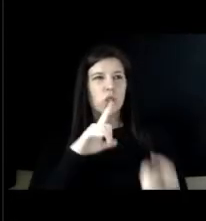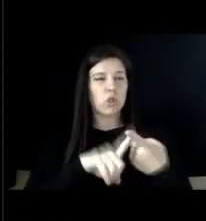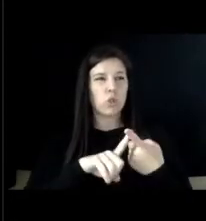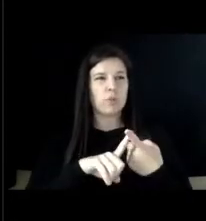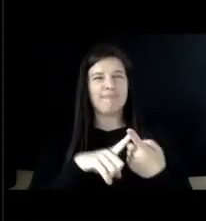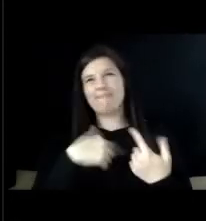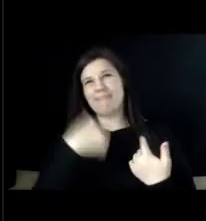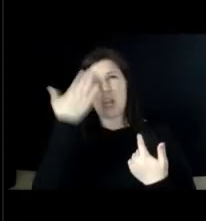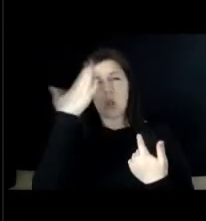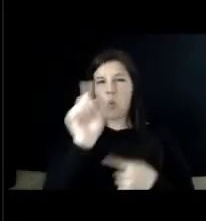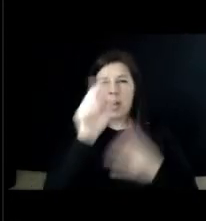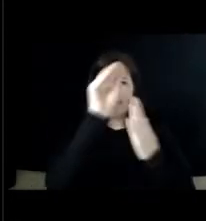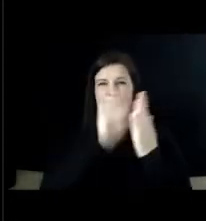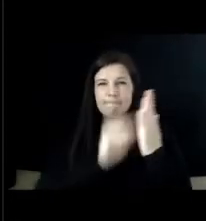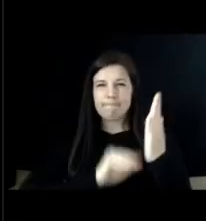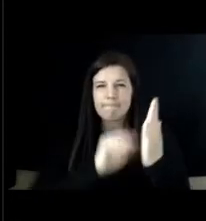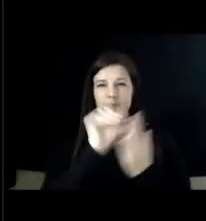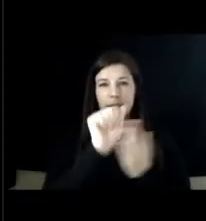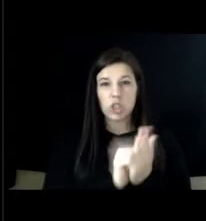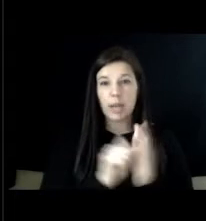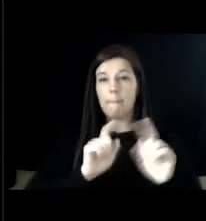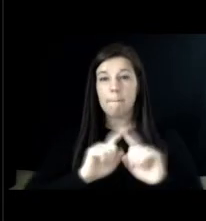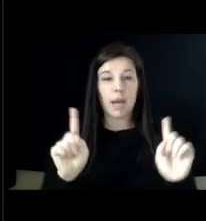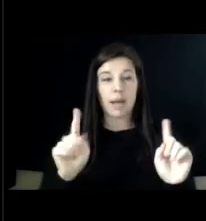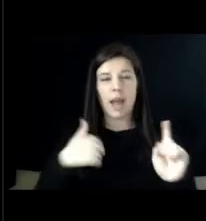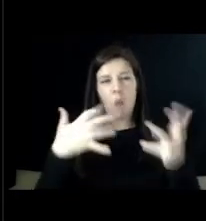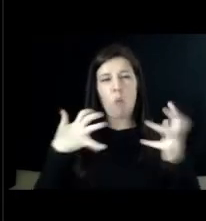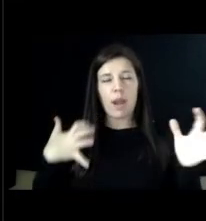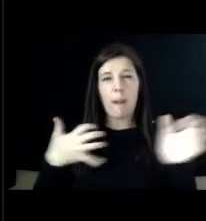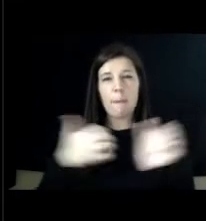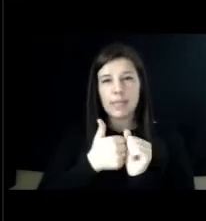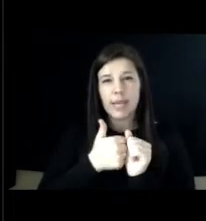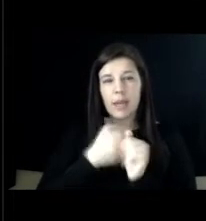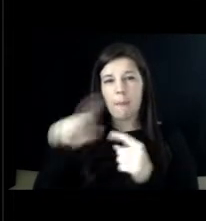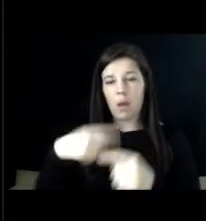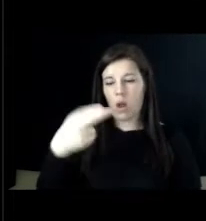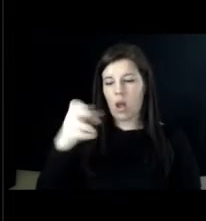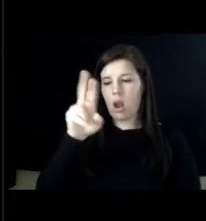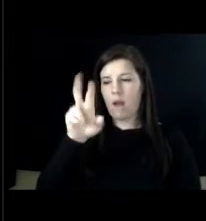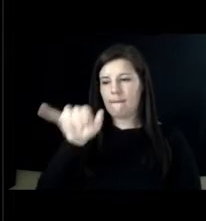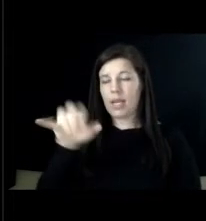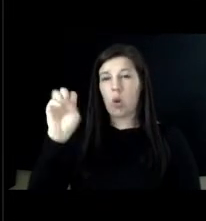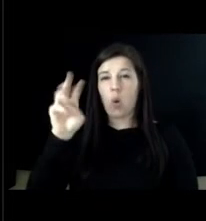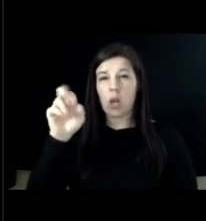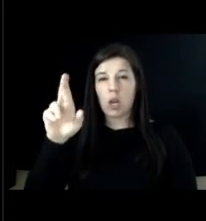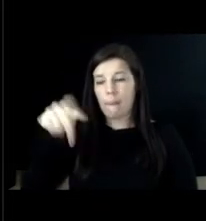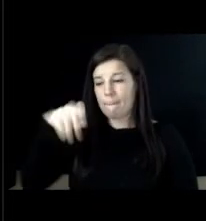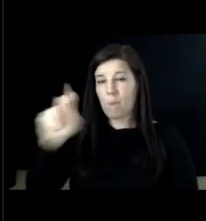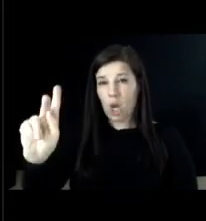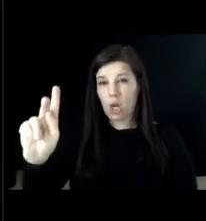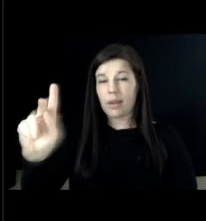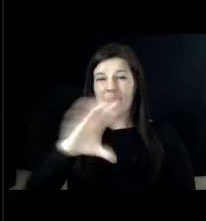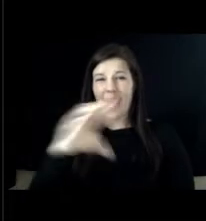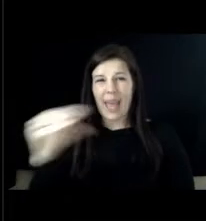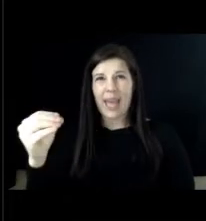i don't know where to put it on the agenda but i would like to get an update on um harvey weir park and the status of the